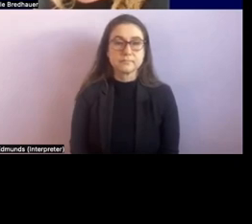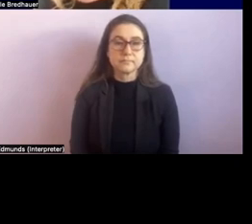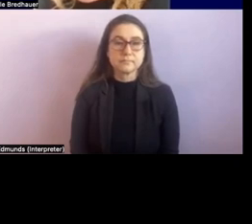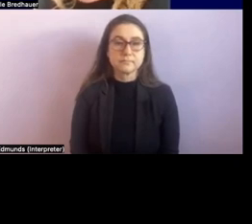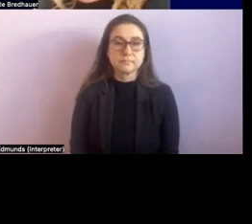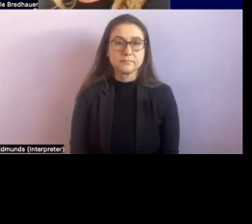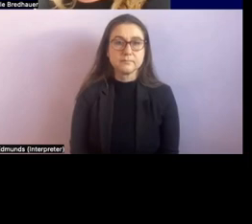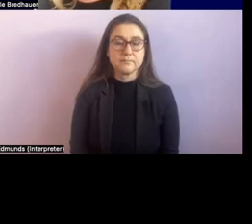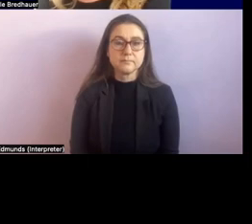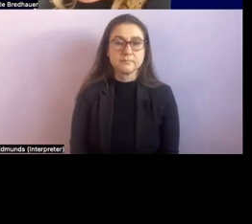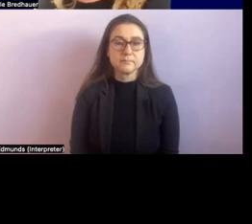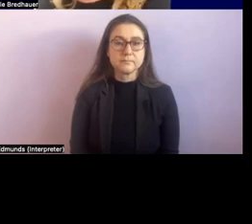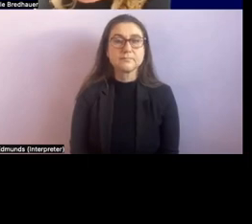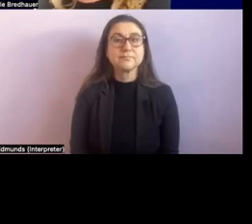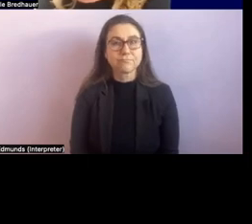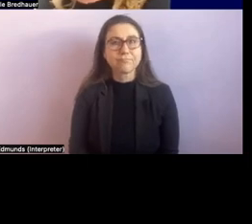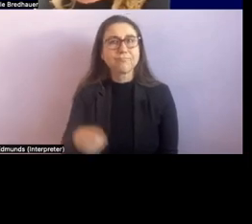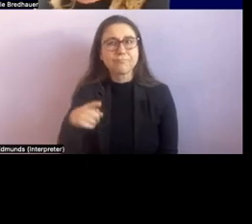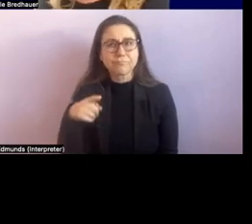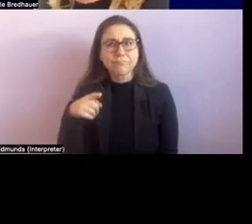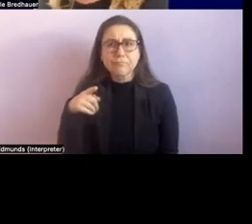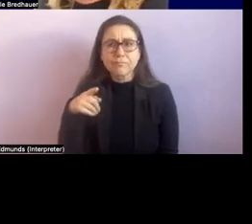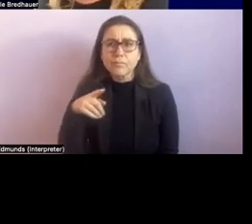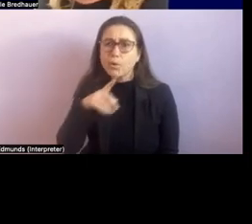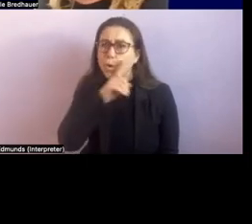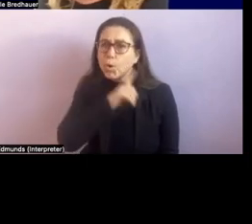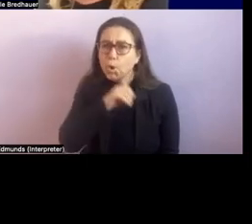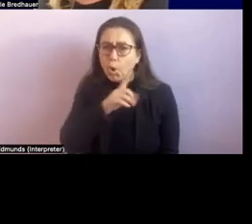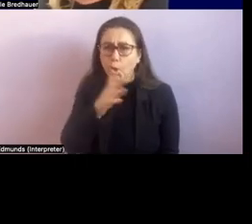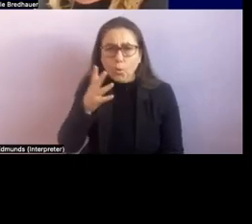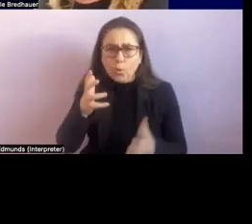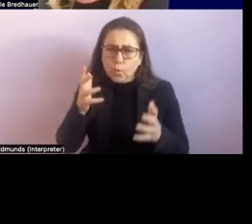This is very focused exploration.